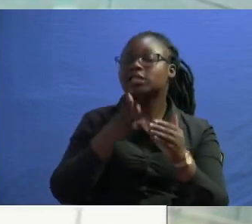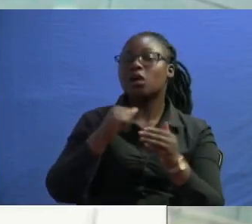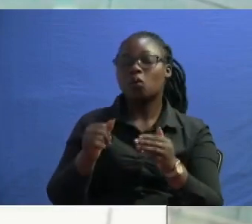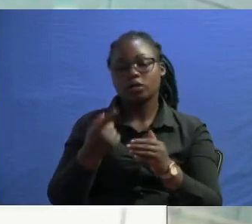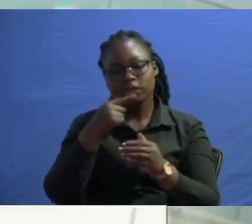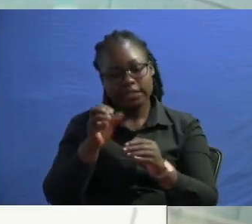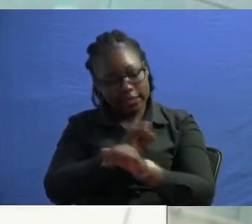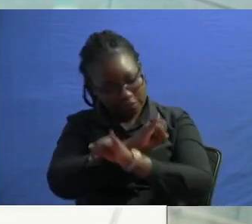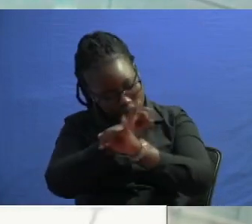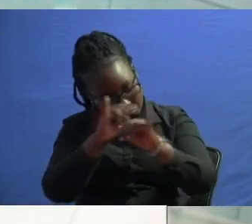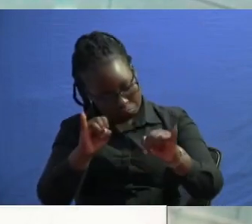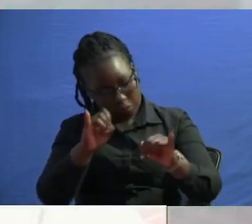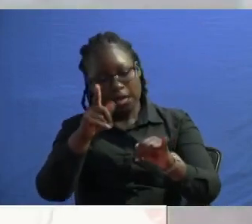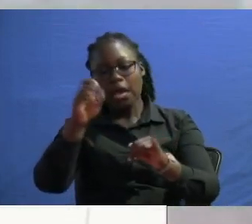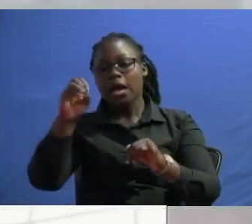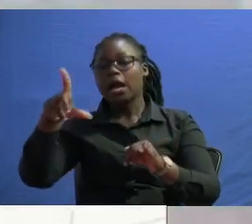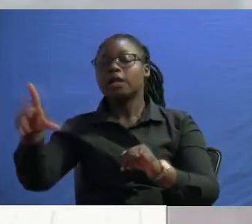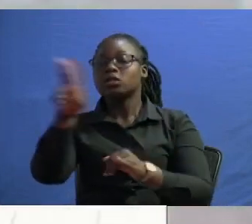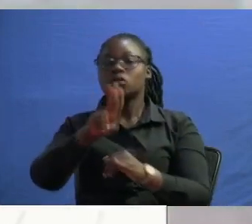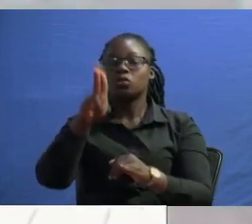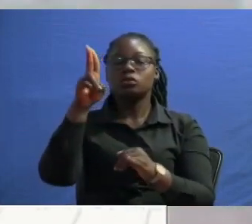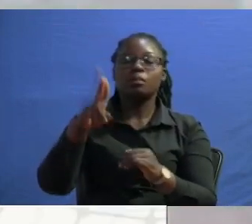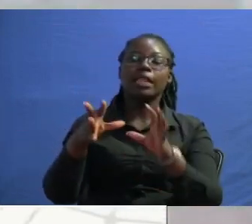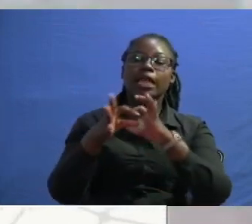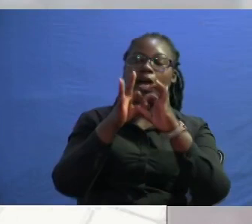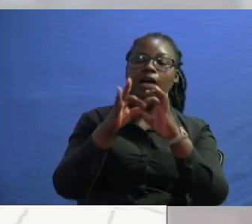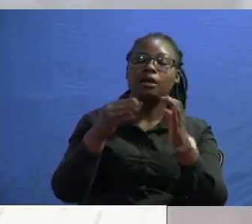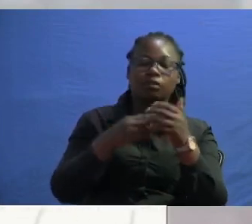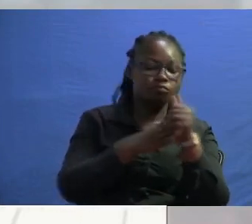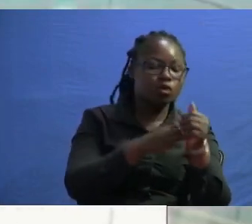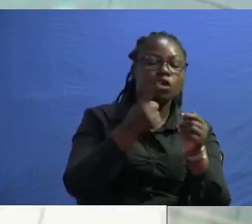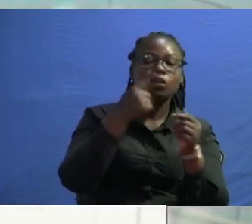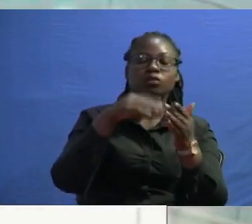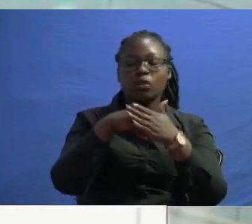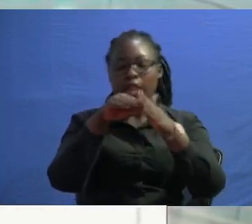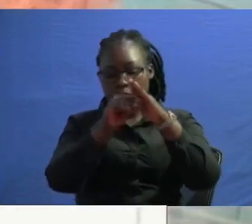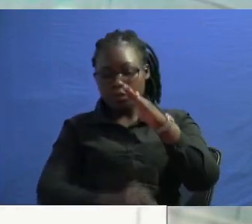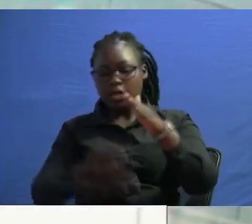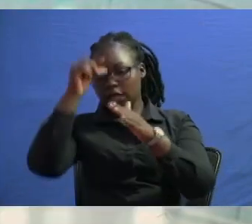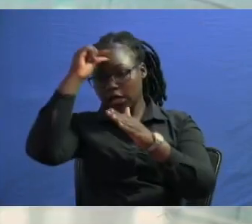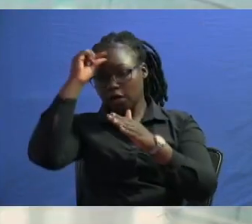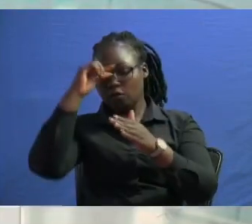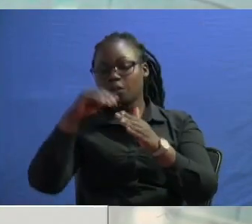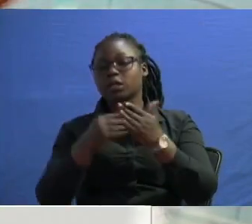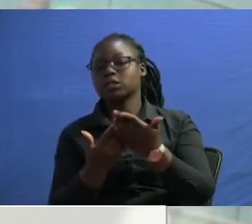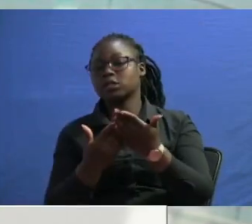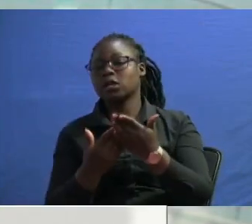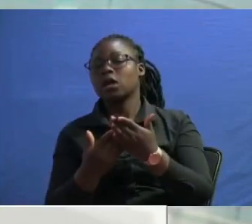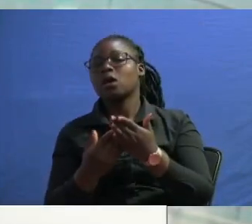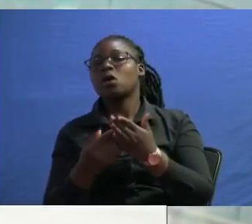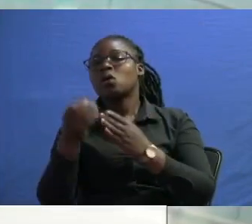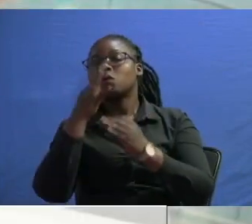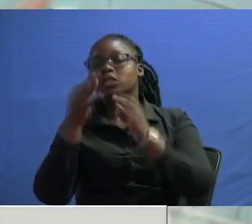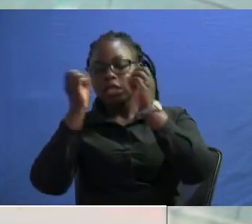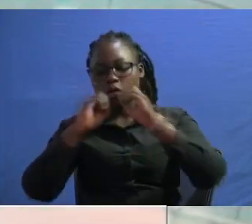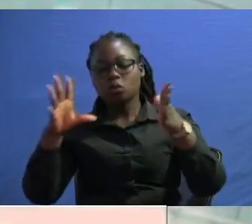a tool which was going to be used by azimio leadership so that they can pin the government down whereby they lost election but they don't want to accept